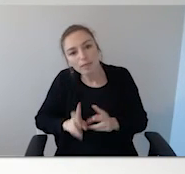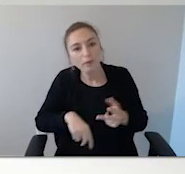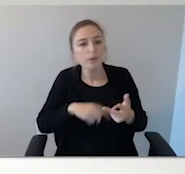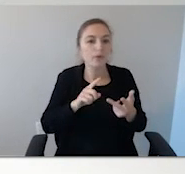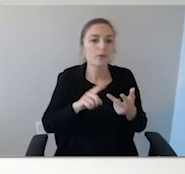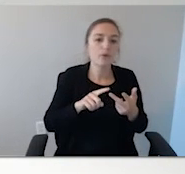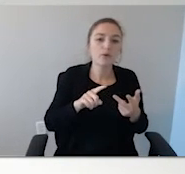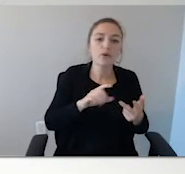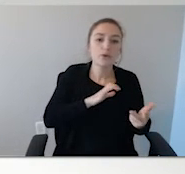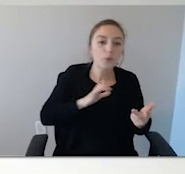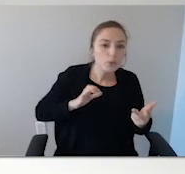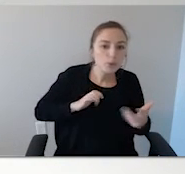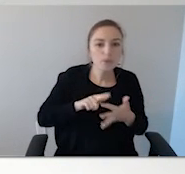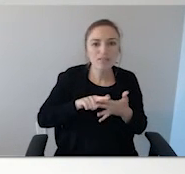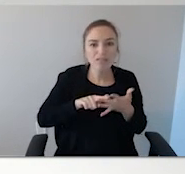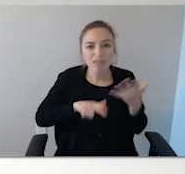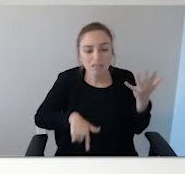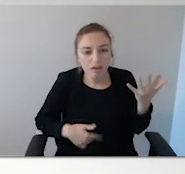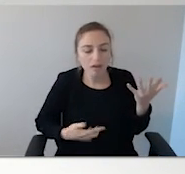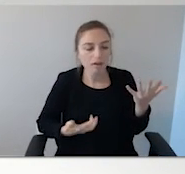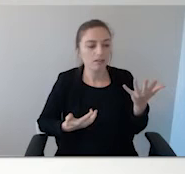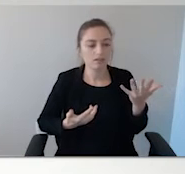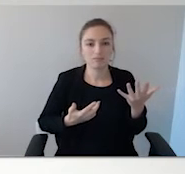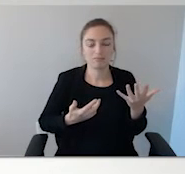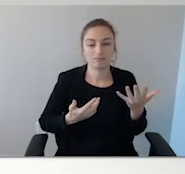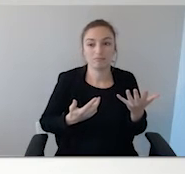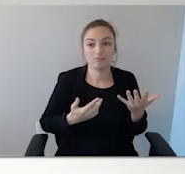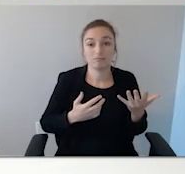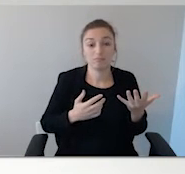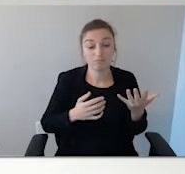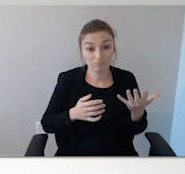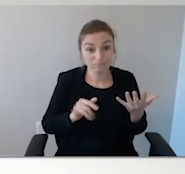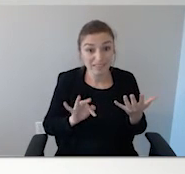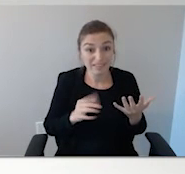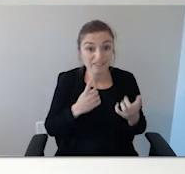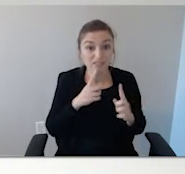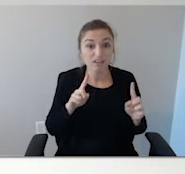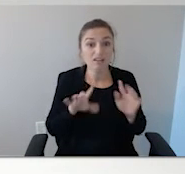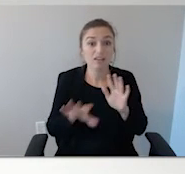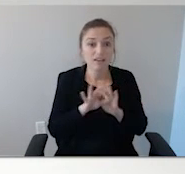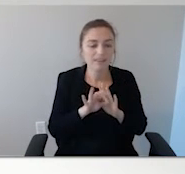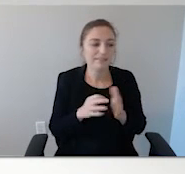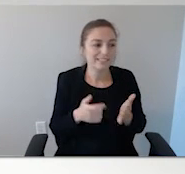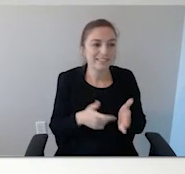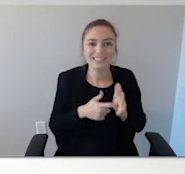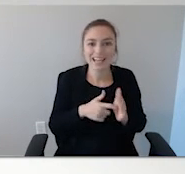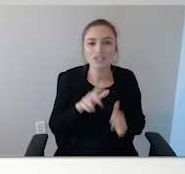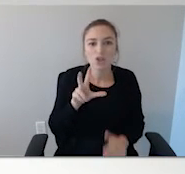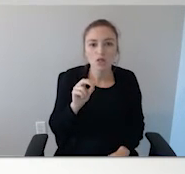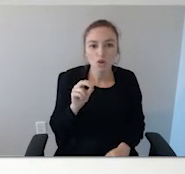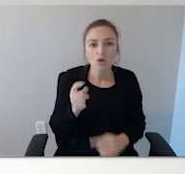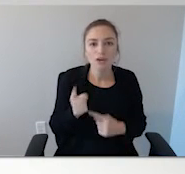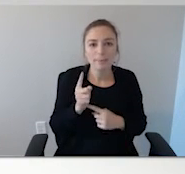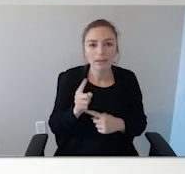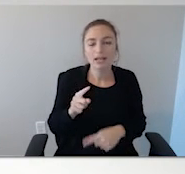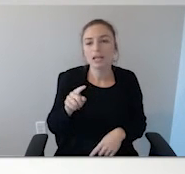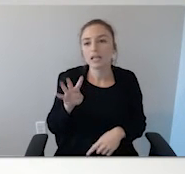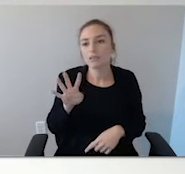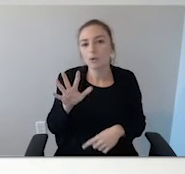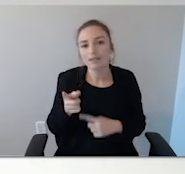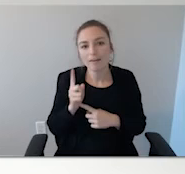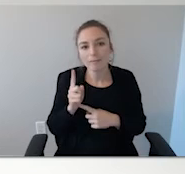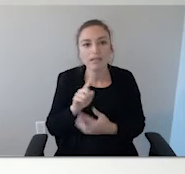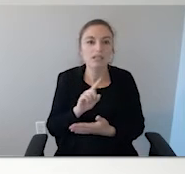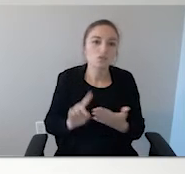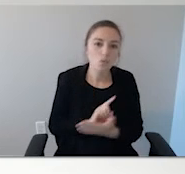issues. And even if you can get it, you're 30 to 45 minutes and sometimes an hour away from it arriving on scene.